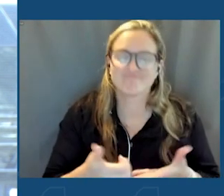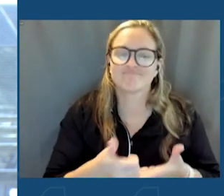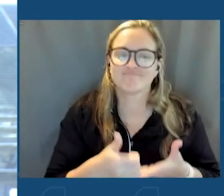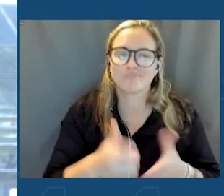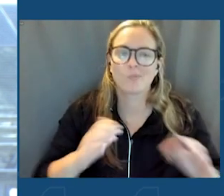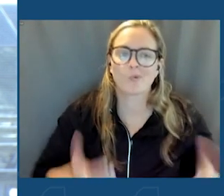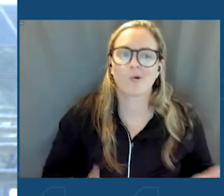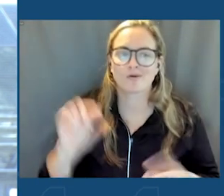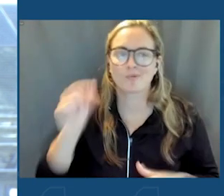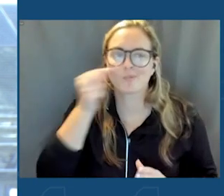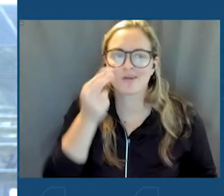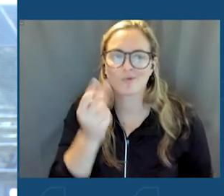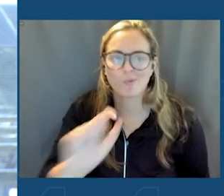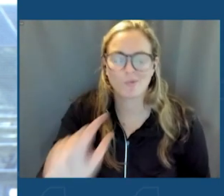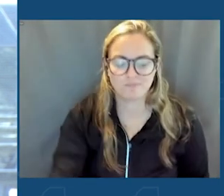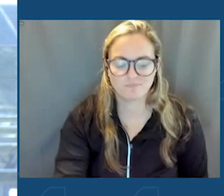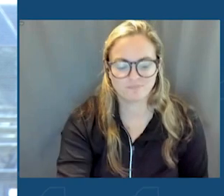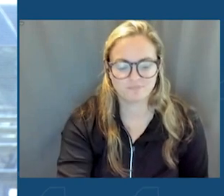Hochul.